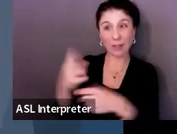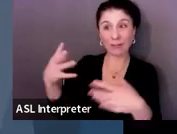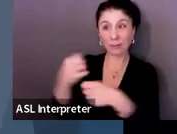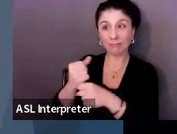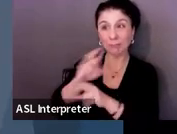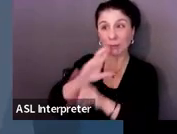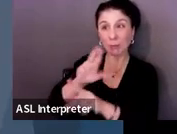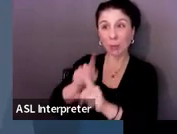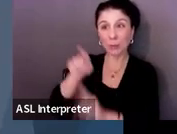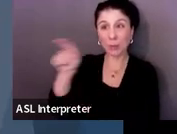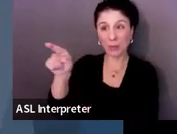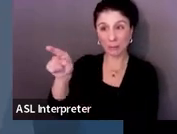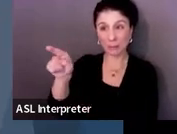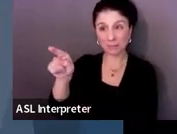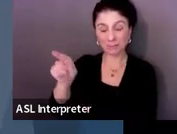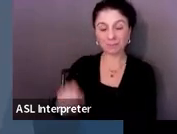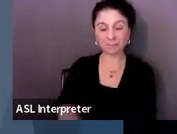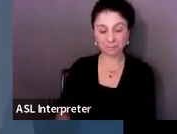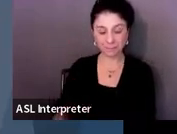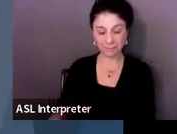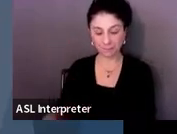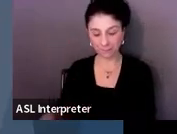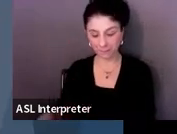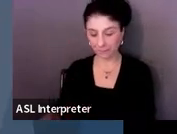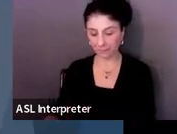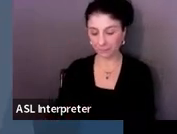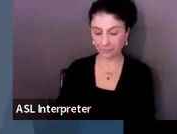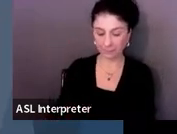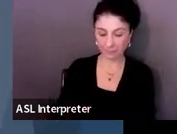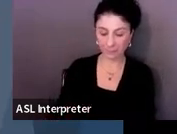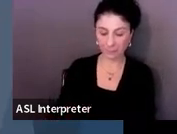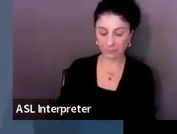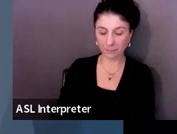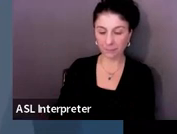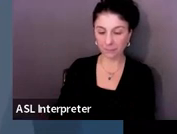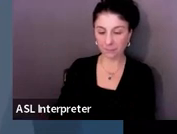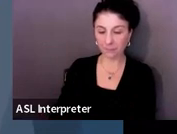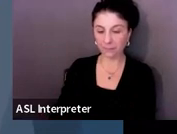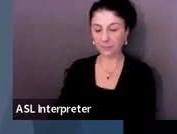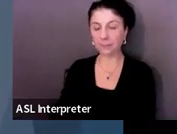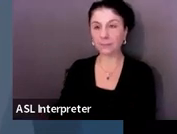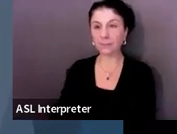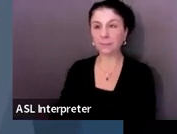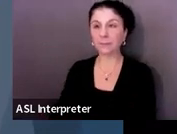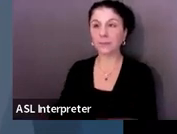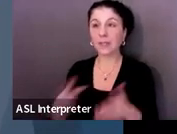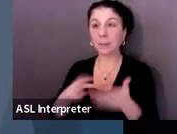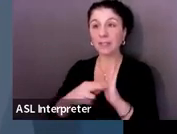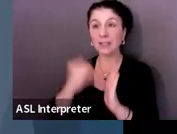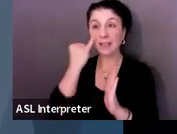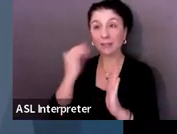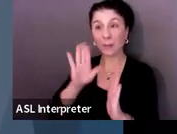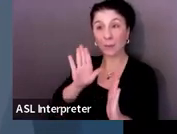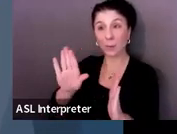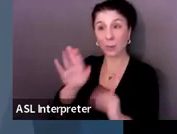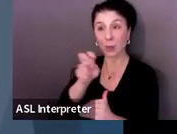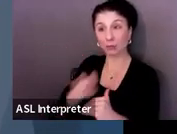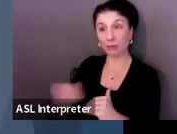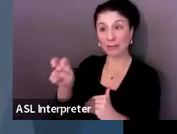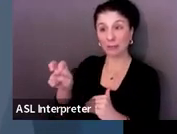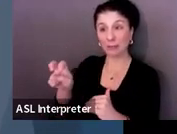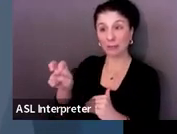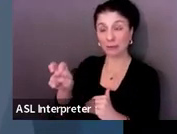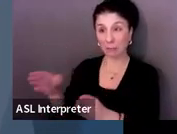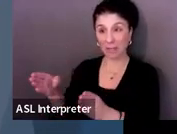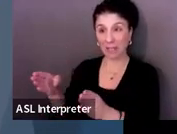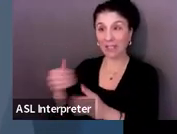is that if any part of your transition plan is non-compliant, we have to report the whole plan as